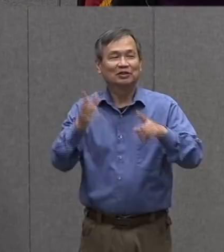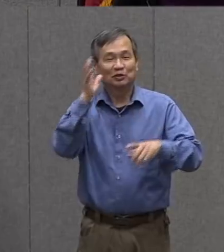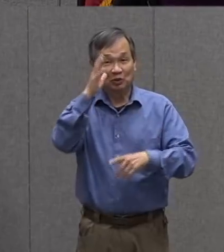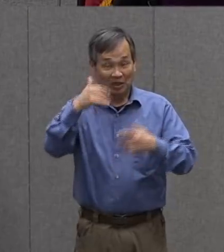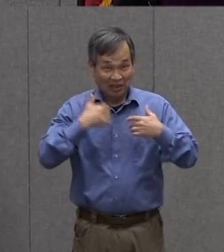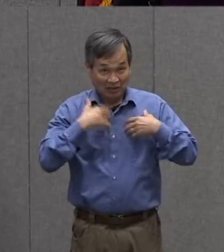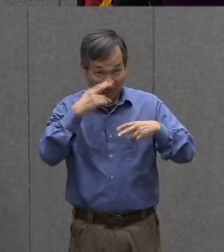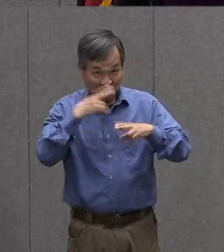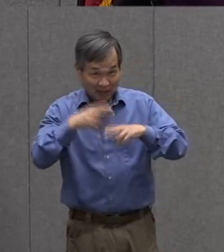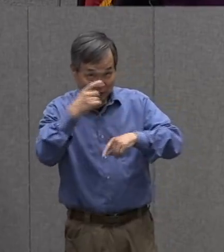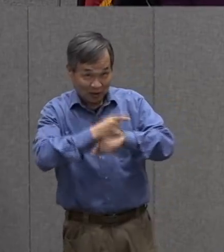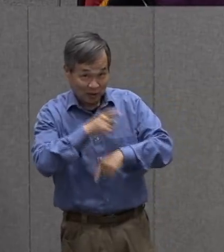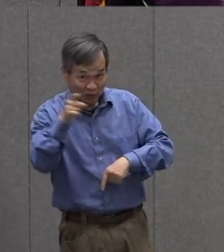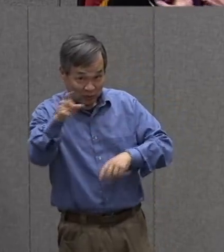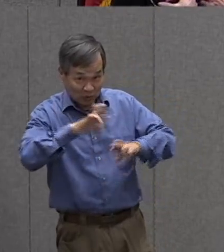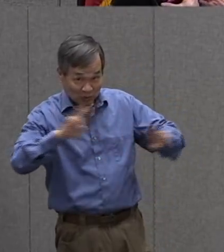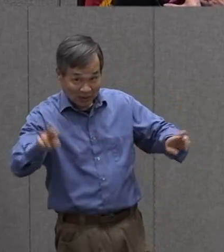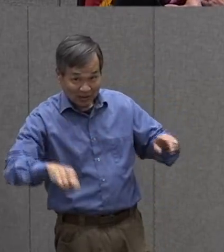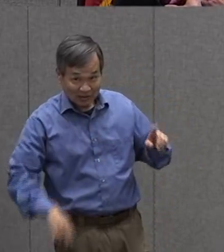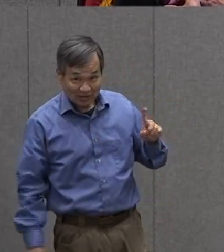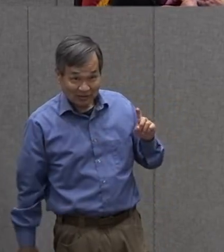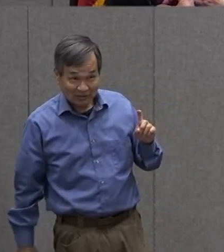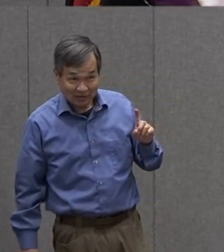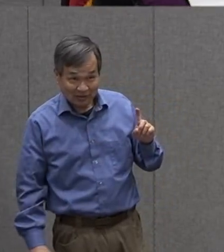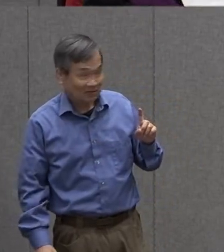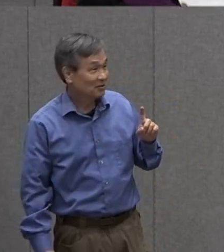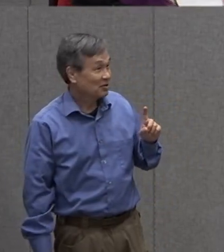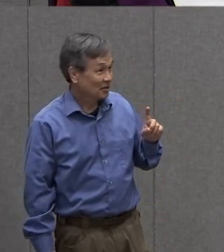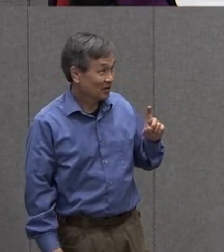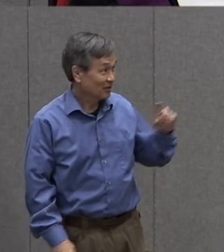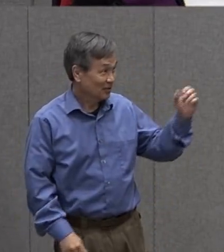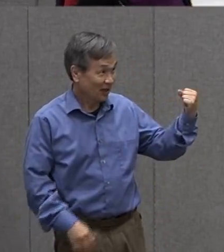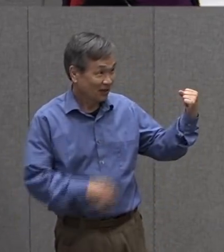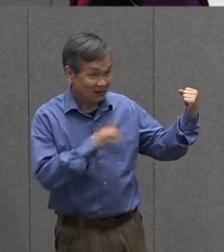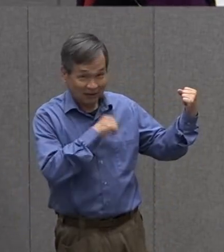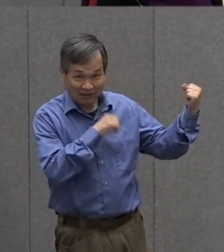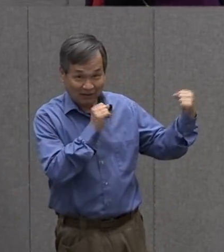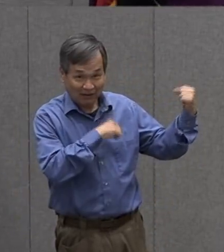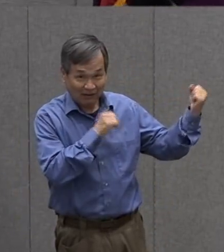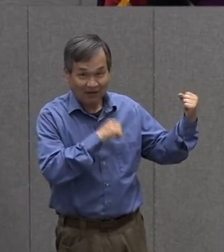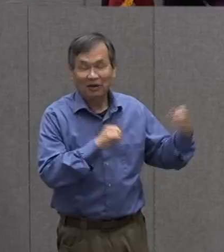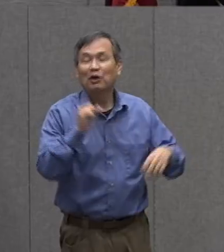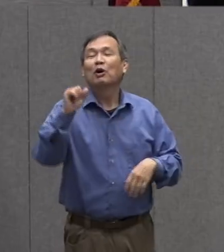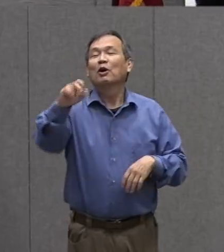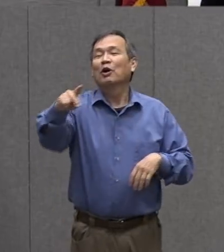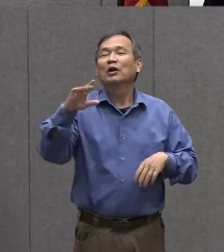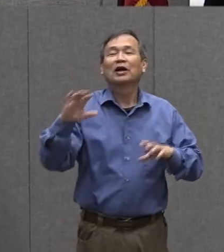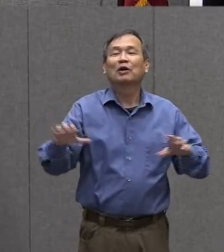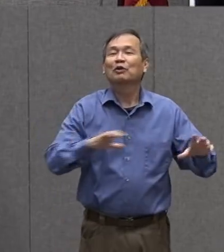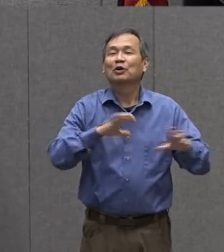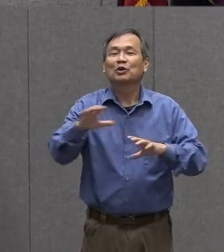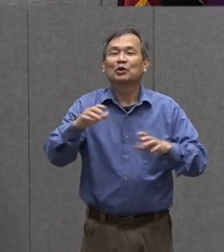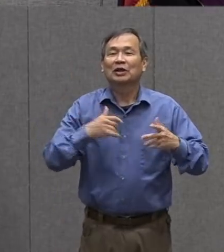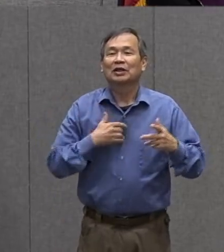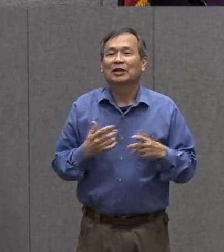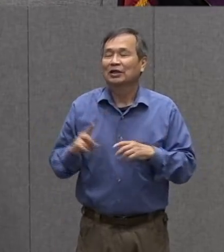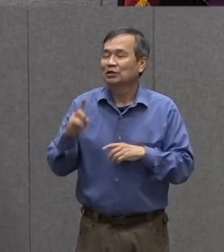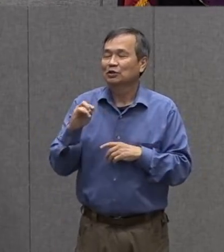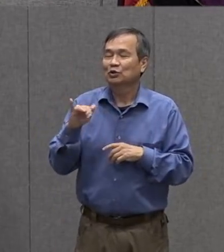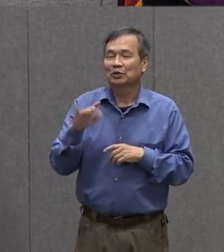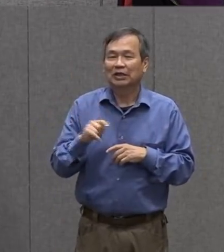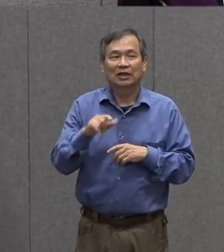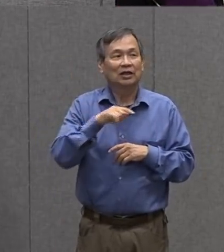today are you ready to have some fun I'm ready I've been do it for a while let's do it